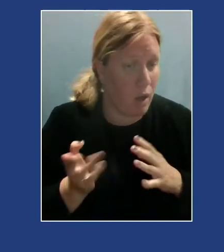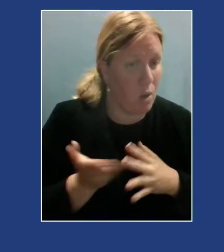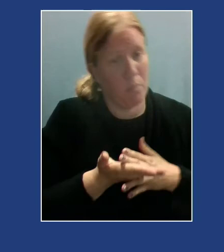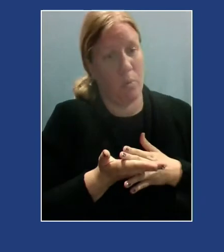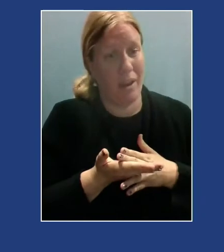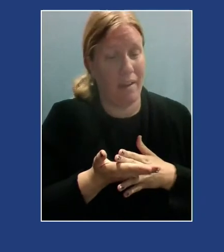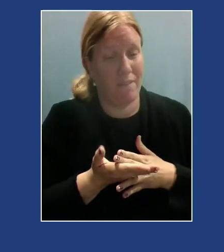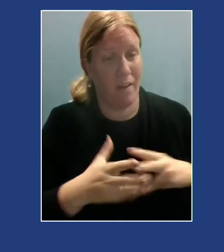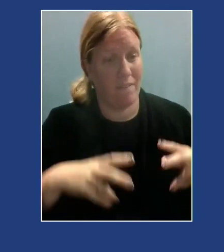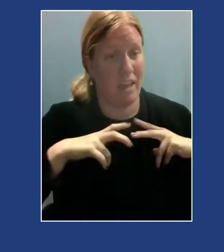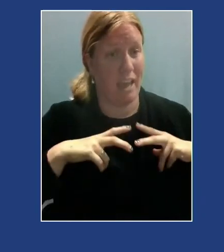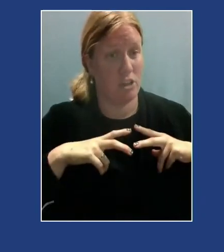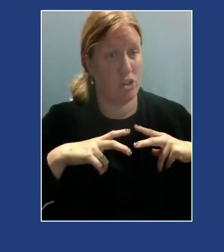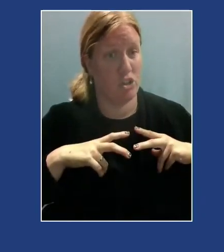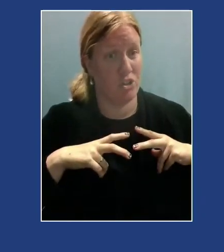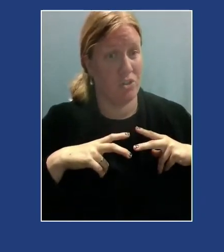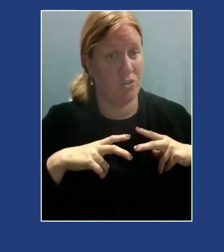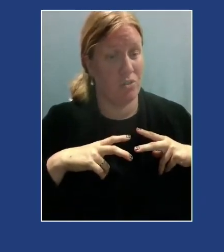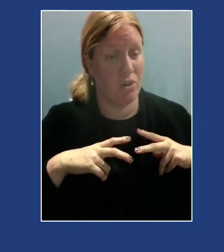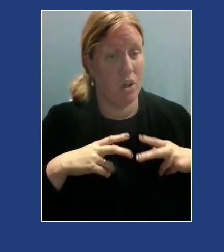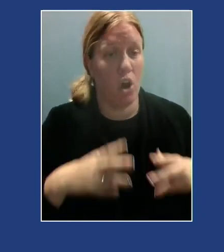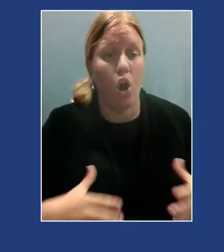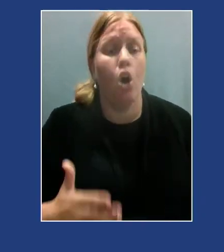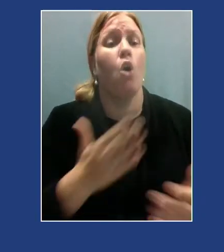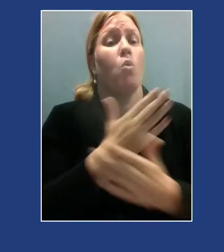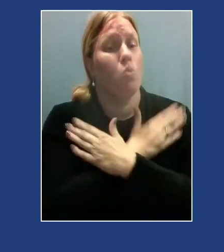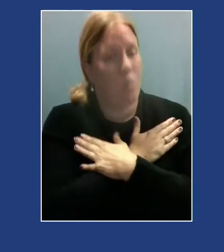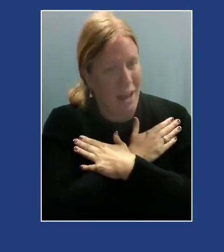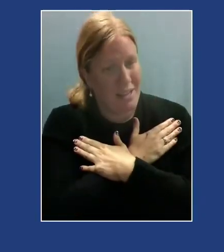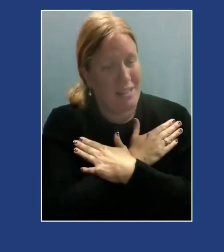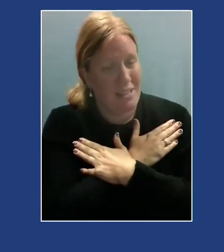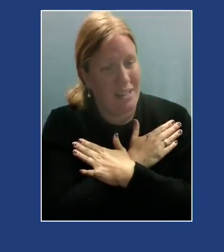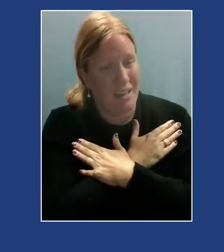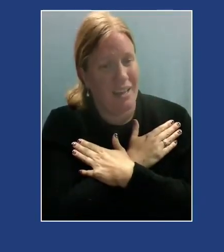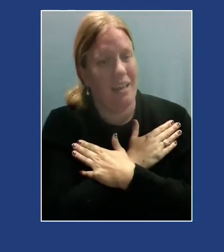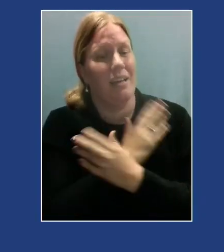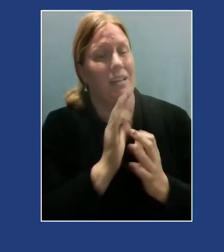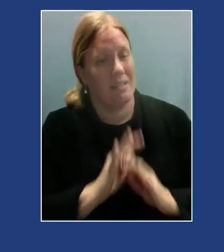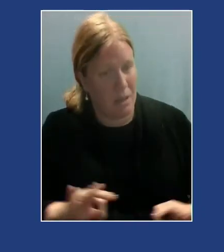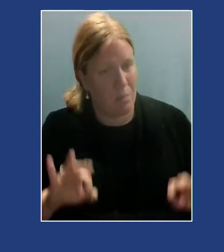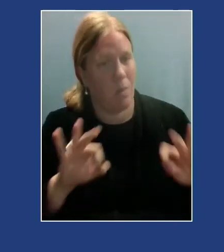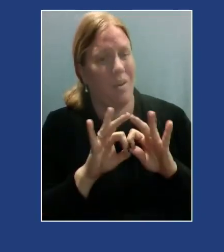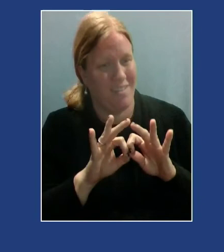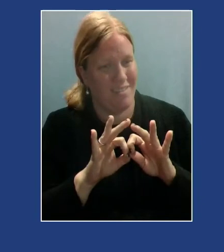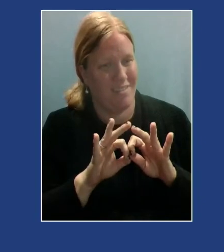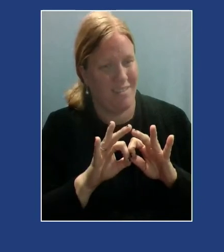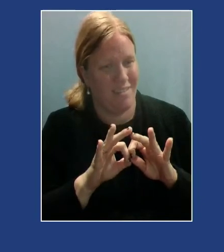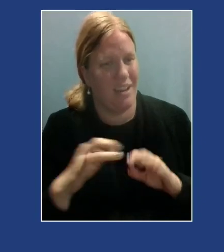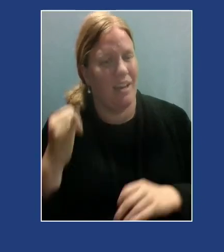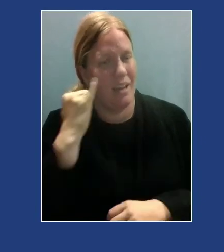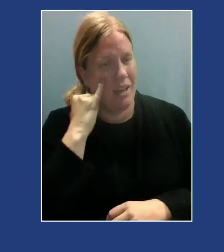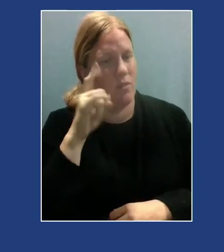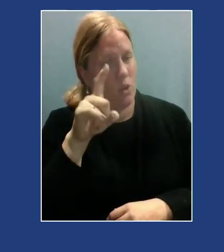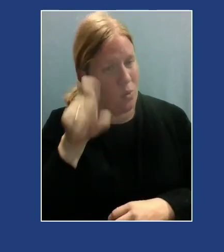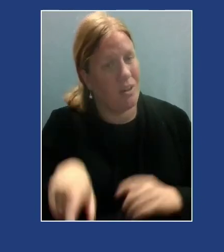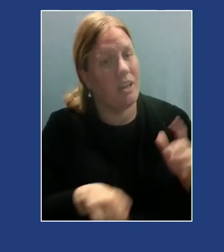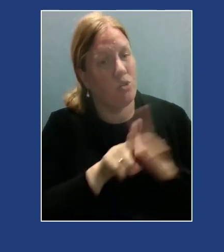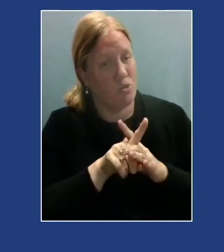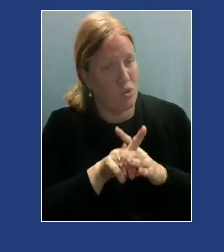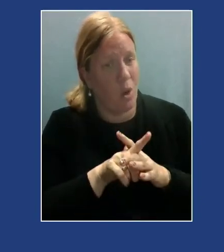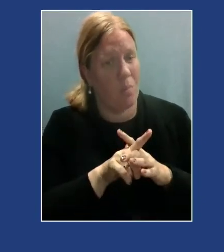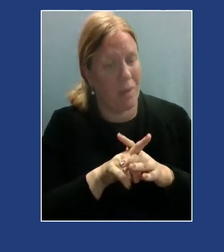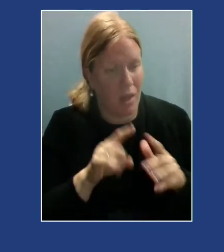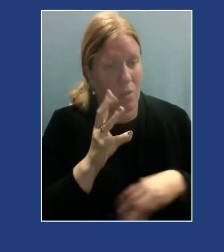ministry. Rest is resistance. And so if you truly are going to be able to show up in the world as your whole self, you got to be rested.